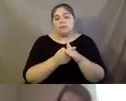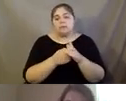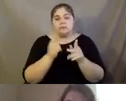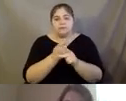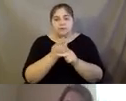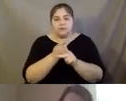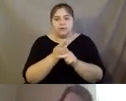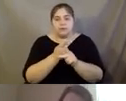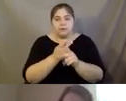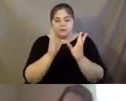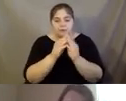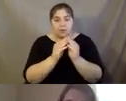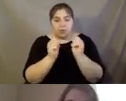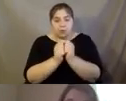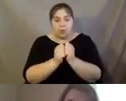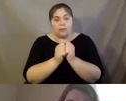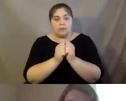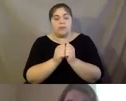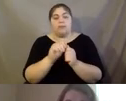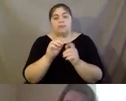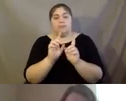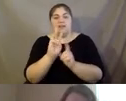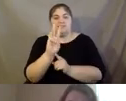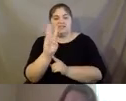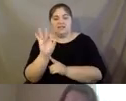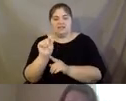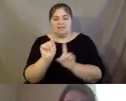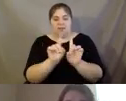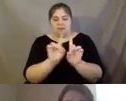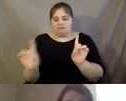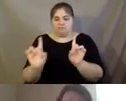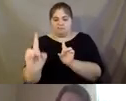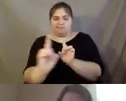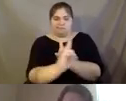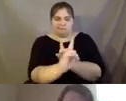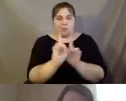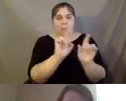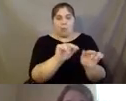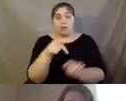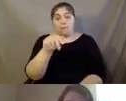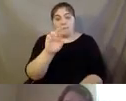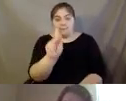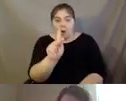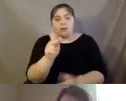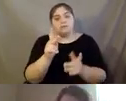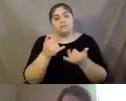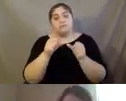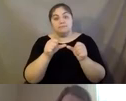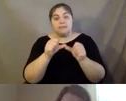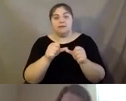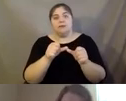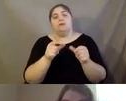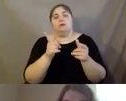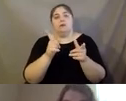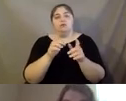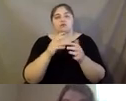feet different, uh, distance wearing masks at, uh, different parks throughout the area to be able to gather and have that, um, some more of that social